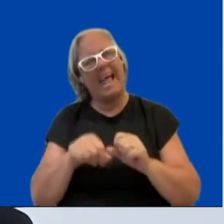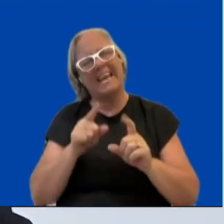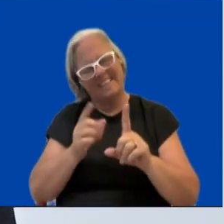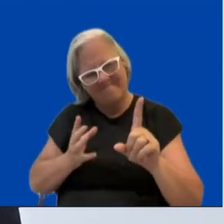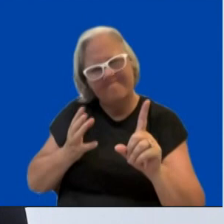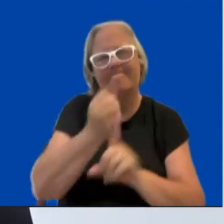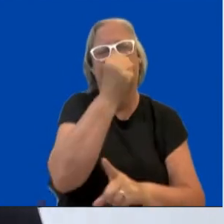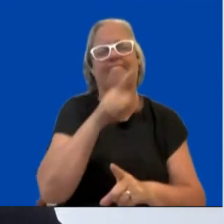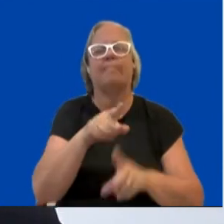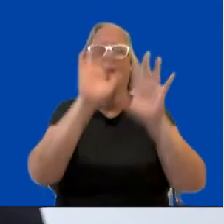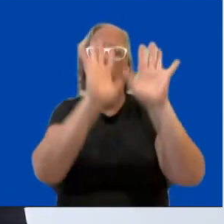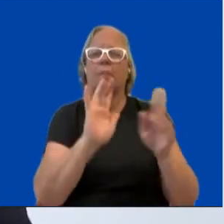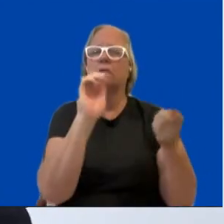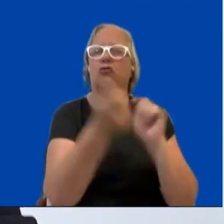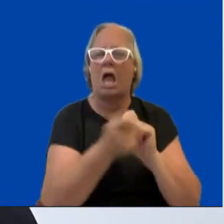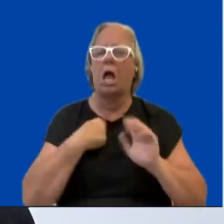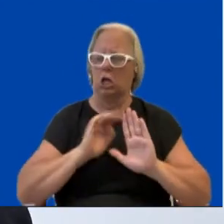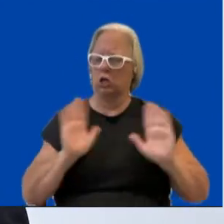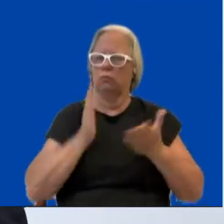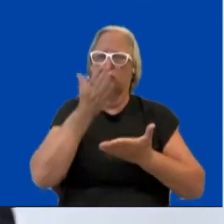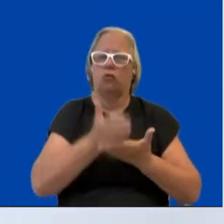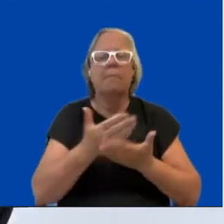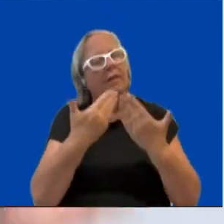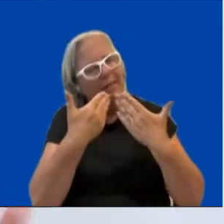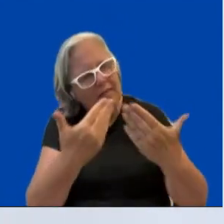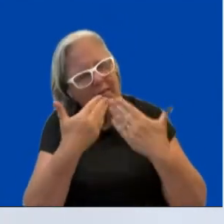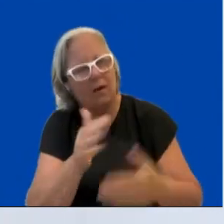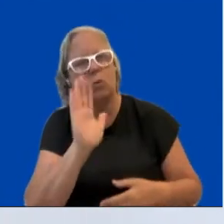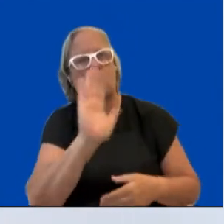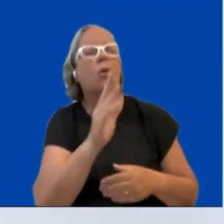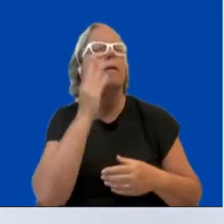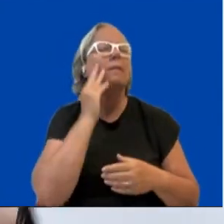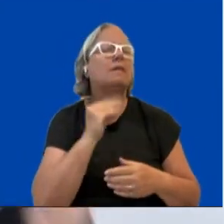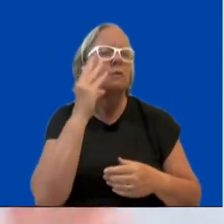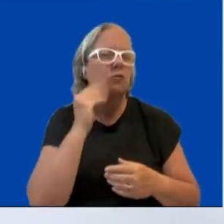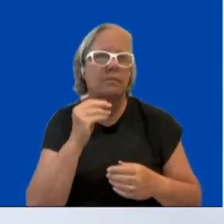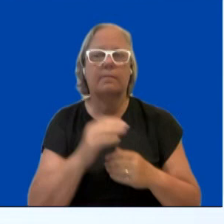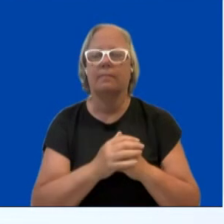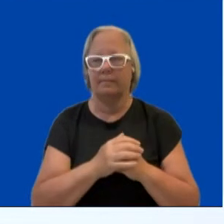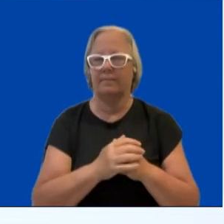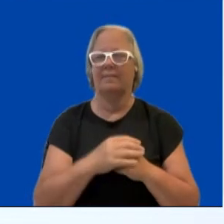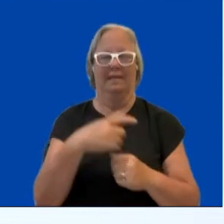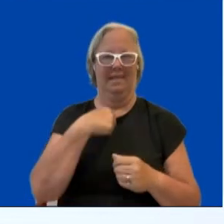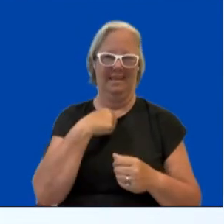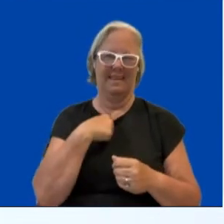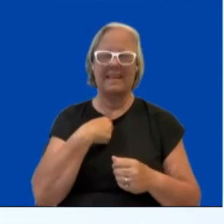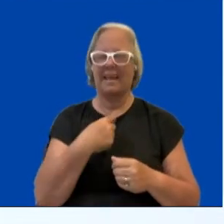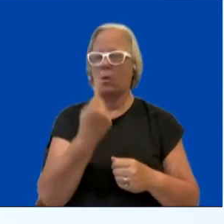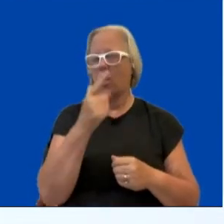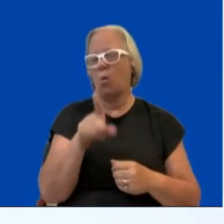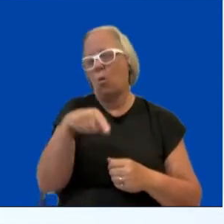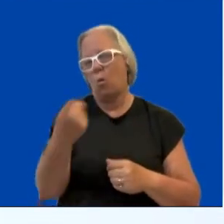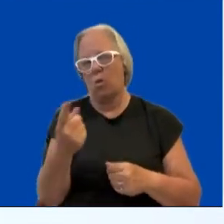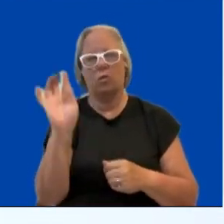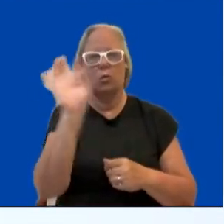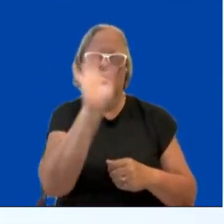Thank you for giving us such a personal answer as well. And now coming to you, Kim, I have a kind of similar question, because we obviously we